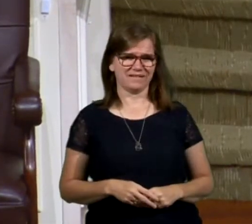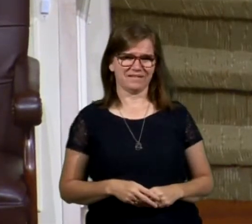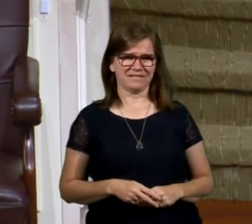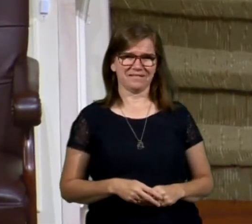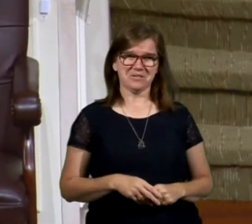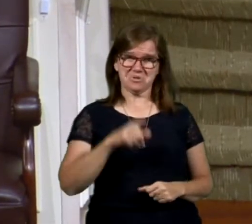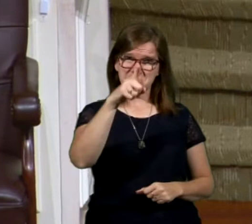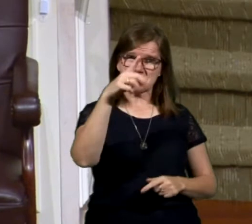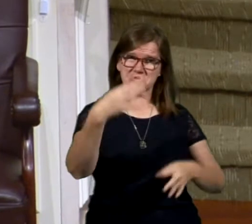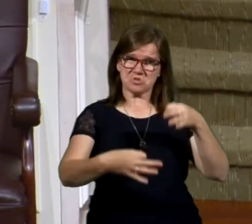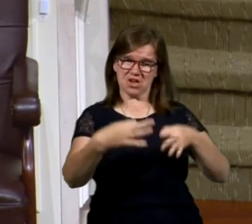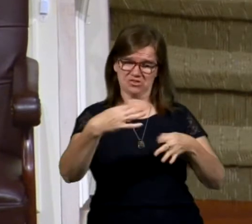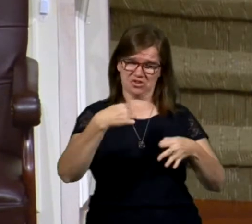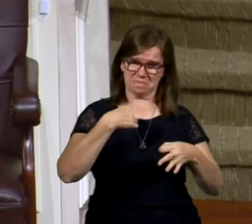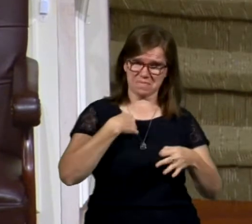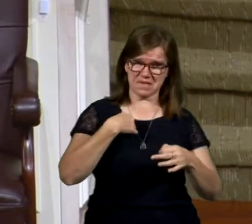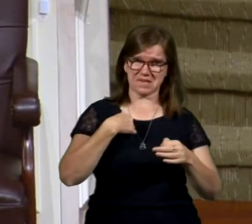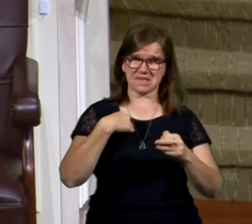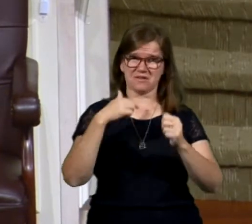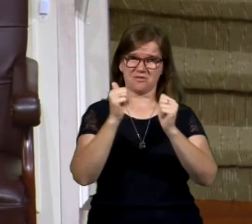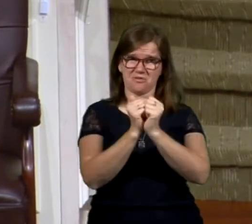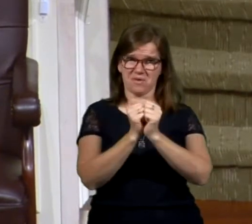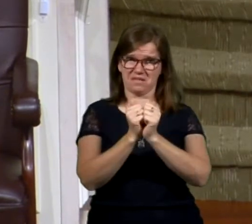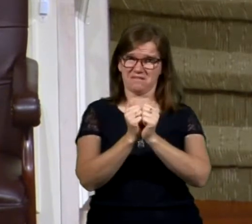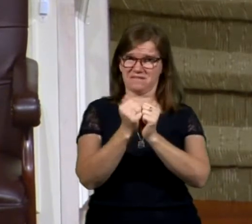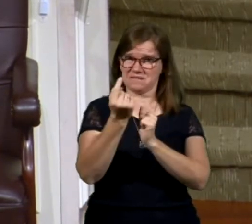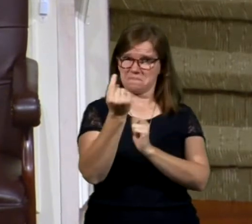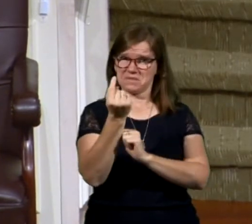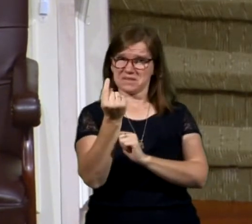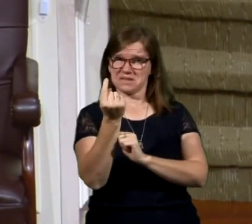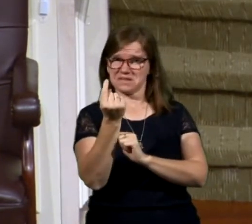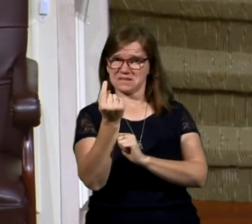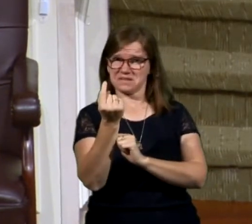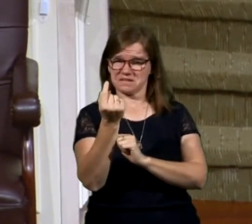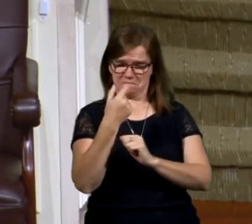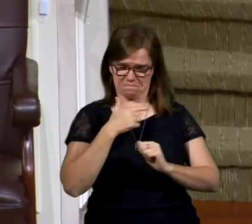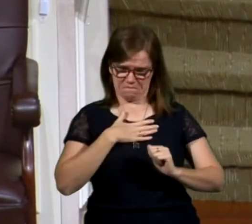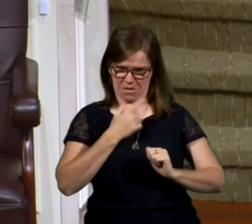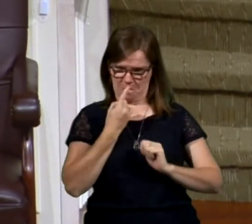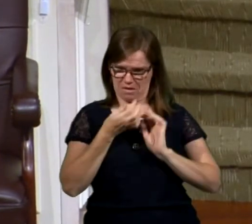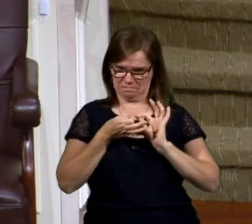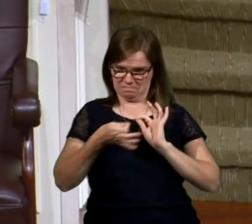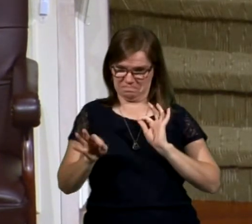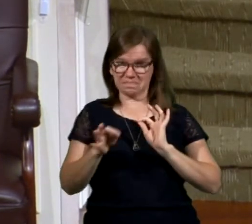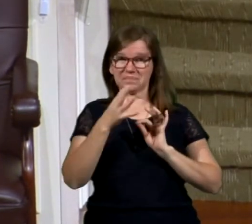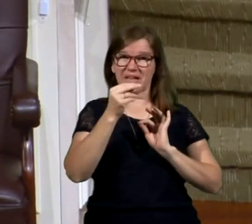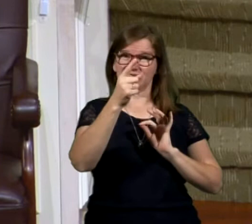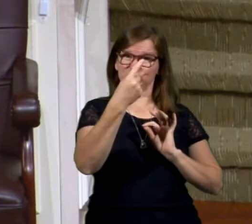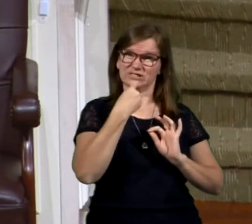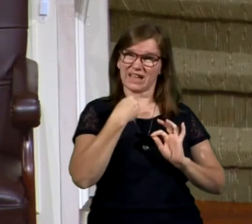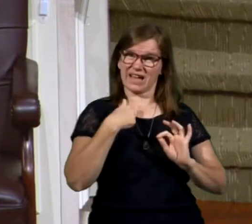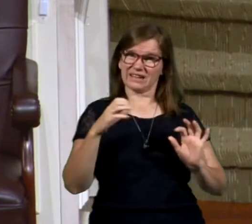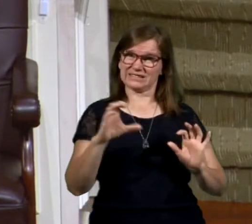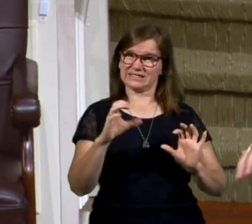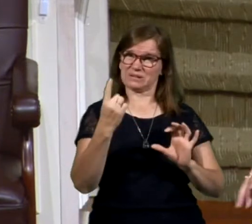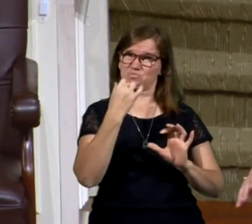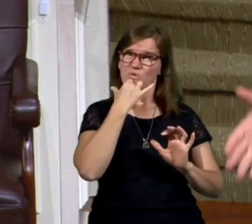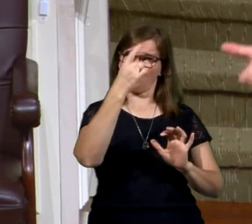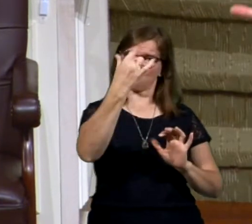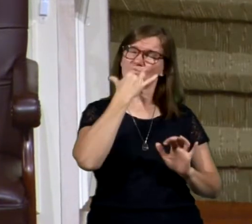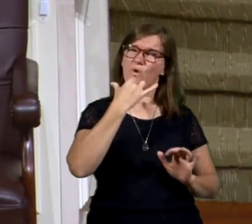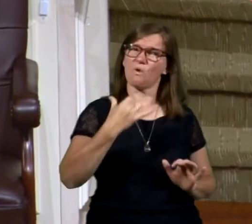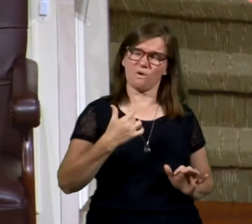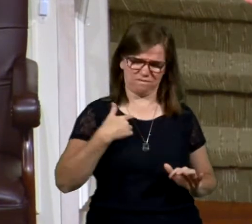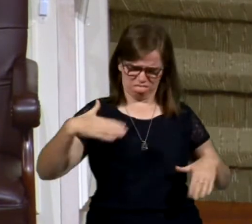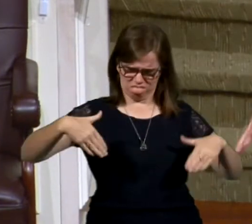You're judging me on one statement and against the law. You're saying I did something wrong and you've done something wrong. I